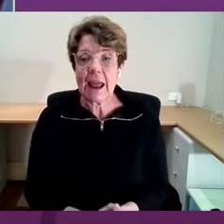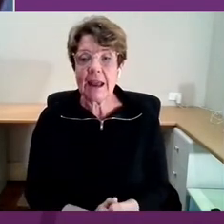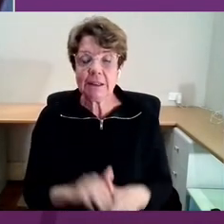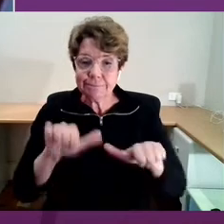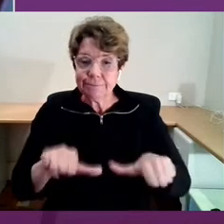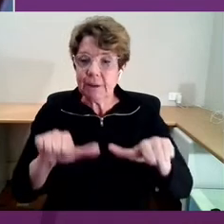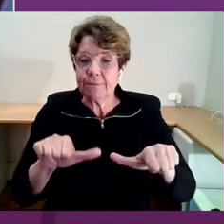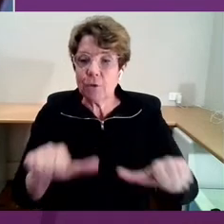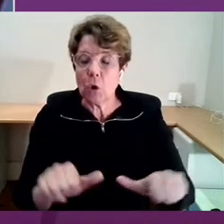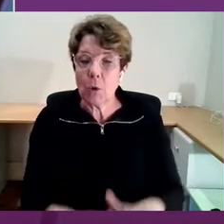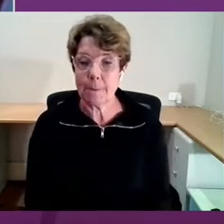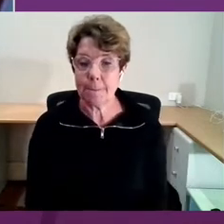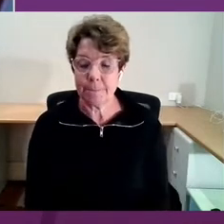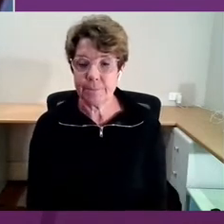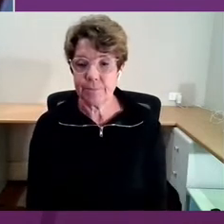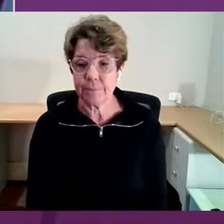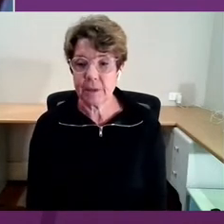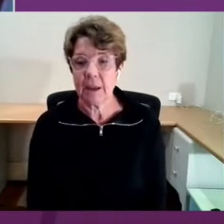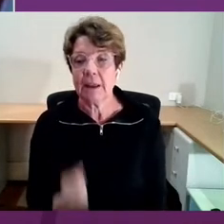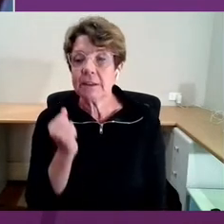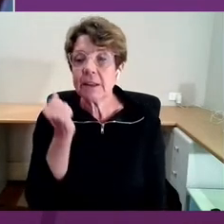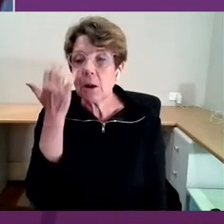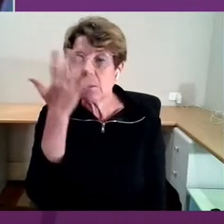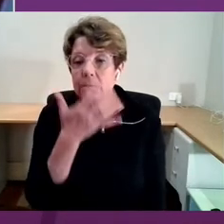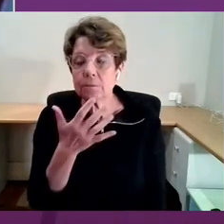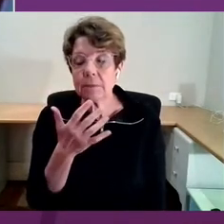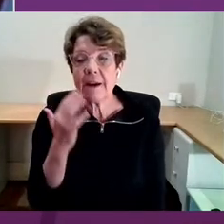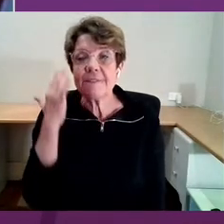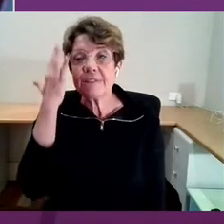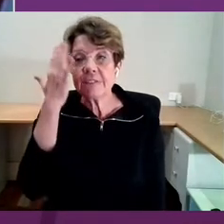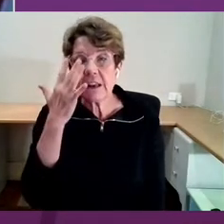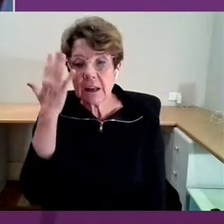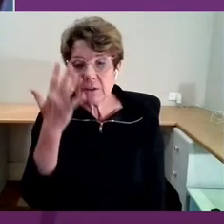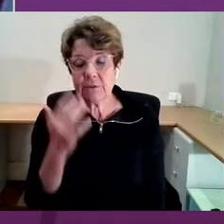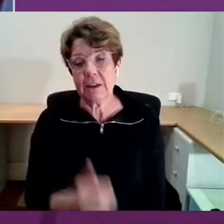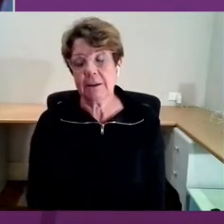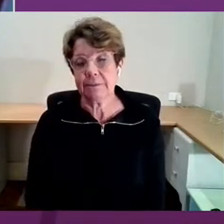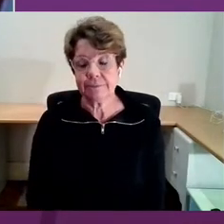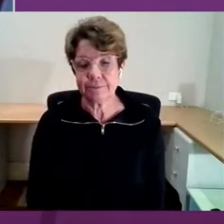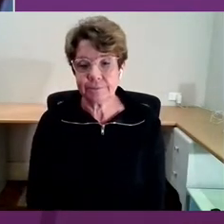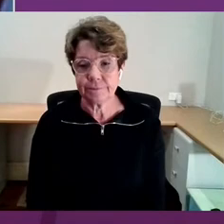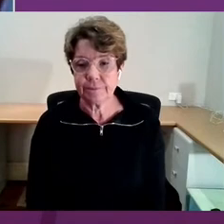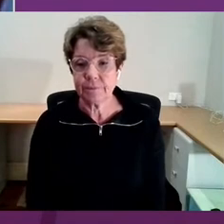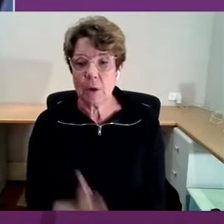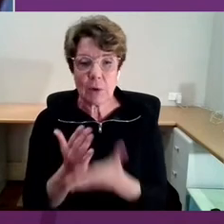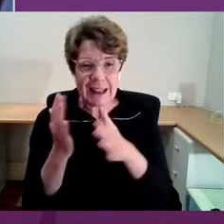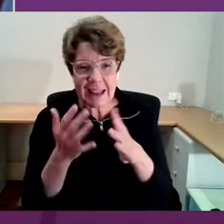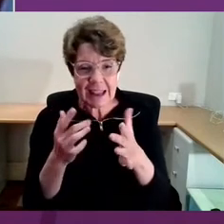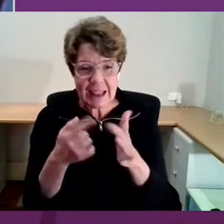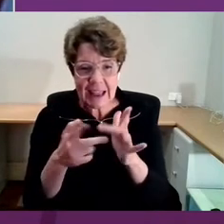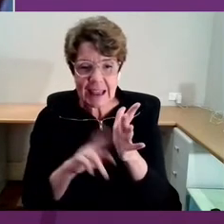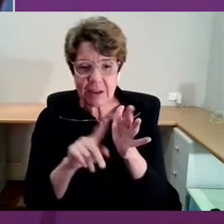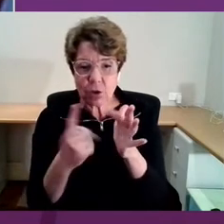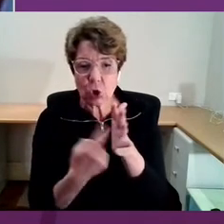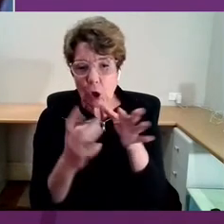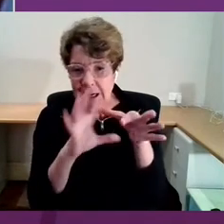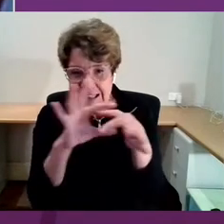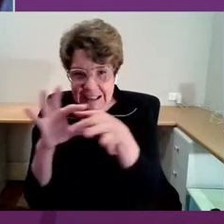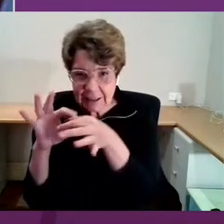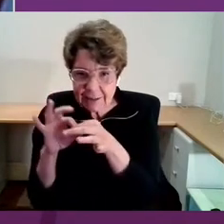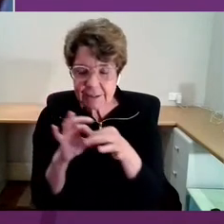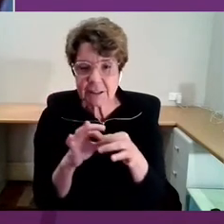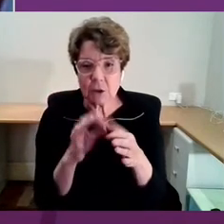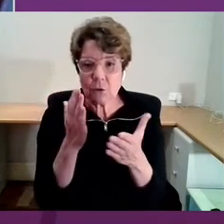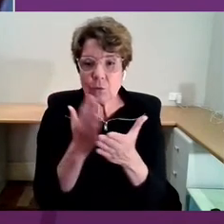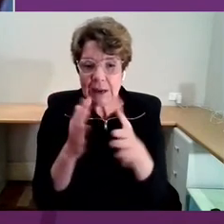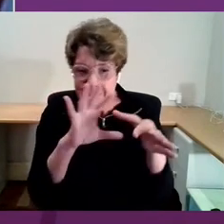philosophy of Kenyini, of interconnectedness, of joining the dots. It's that